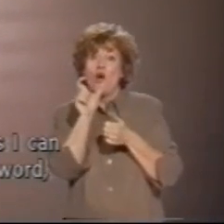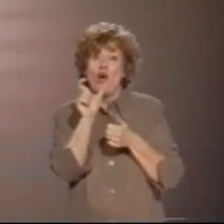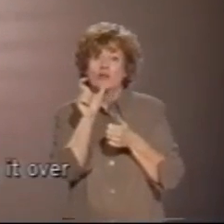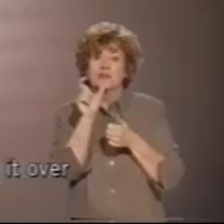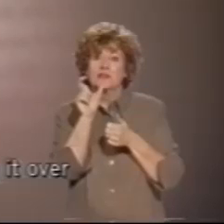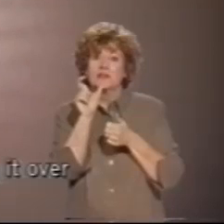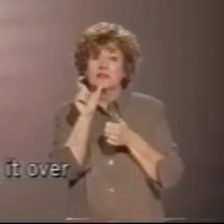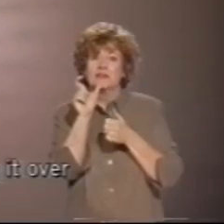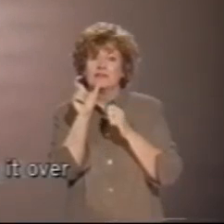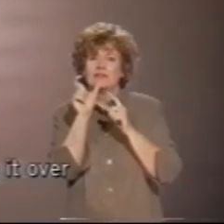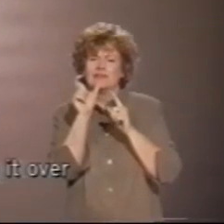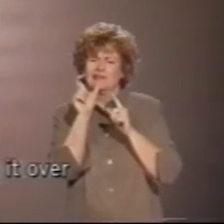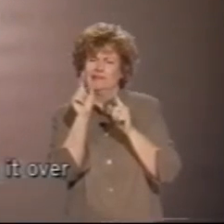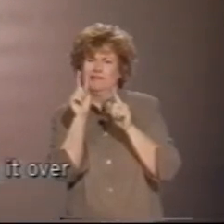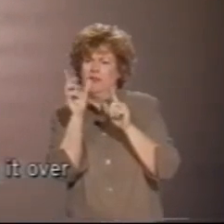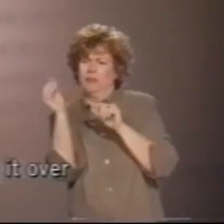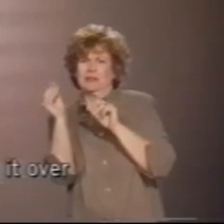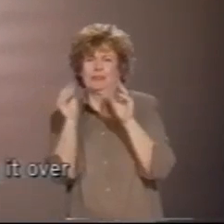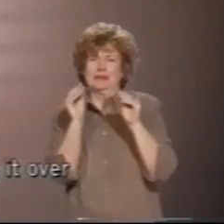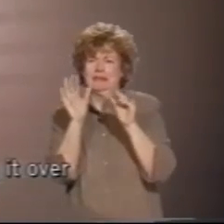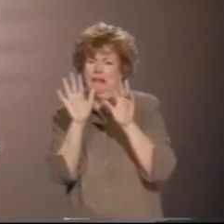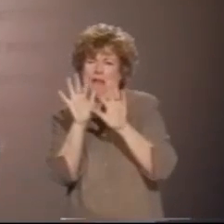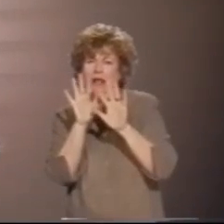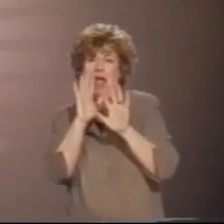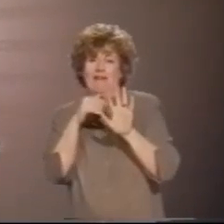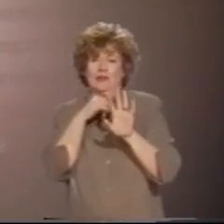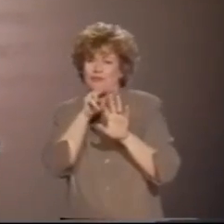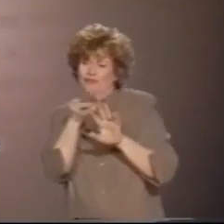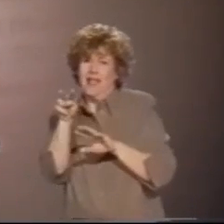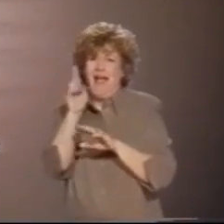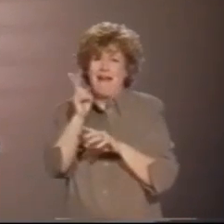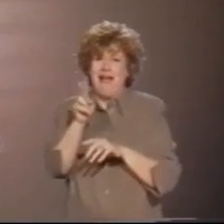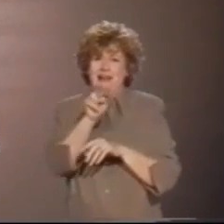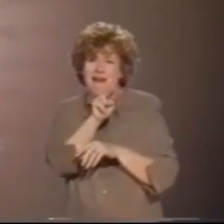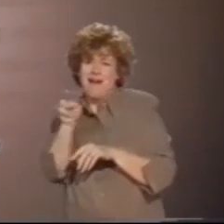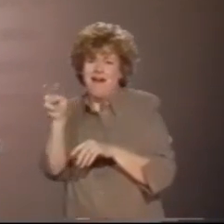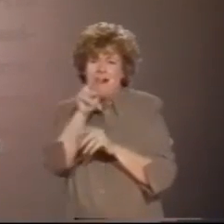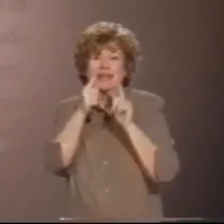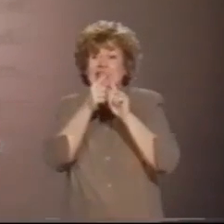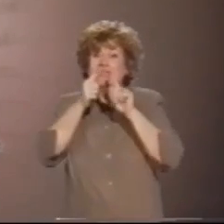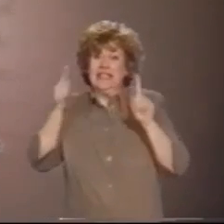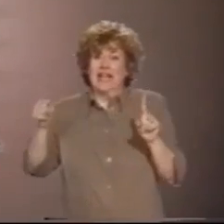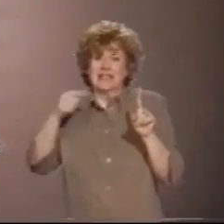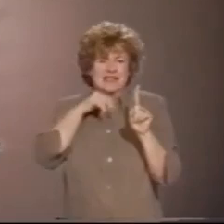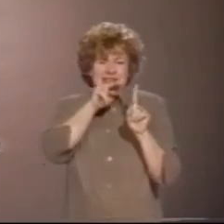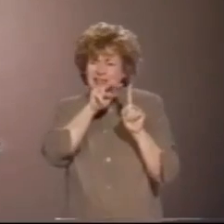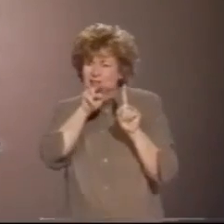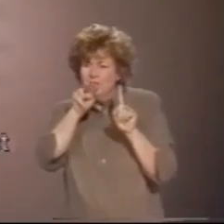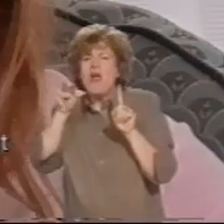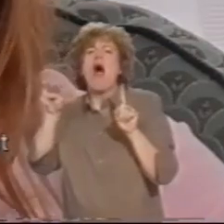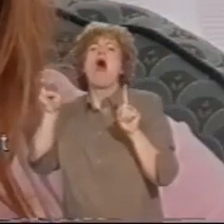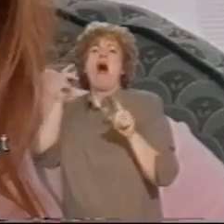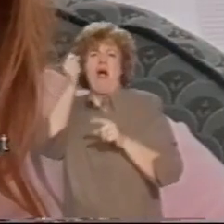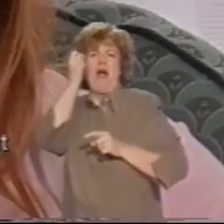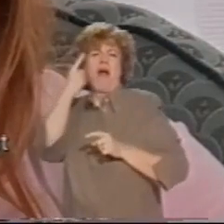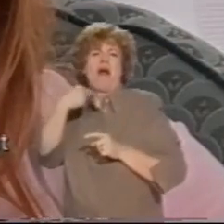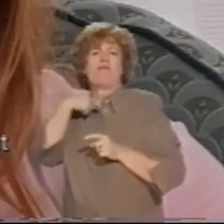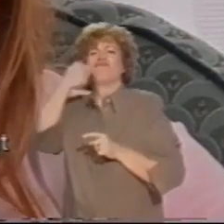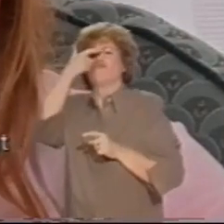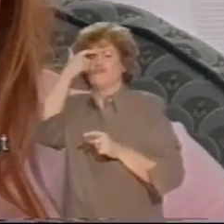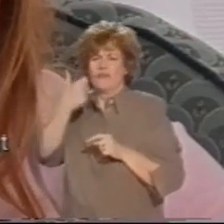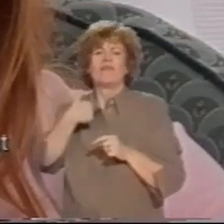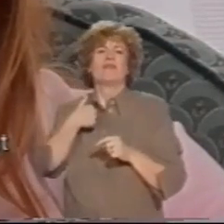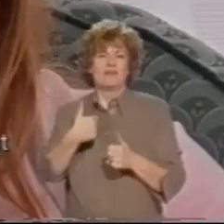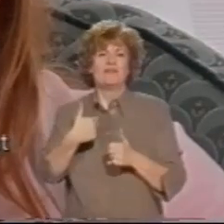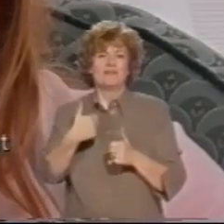word, so I have to keep on reading it and reading it until I've made sense of the sentence. And also, colour contrast is very